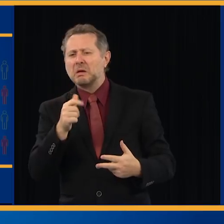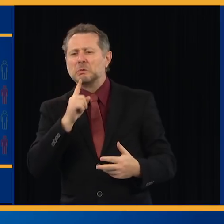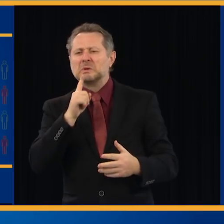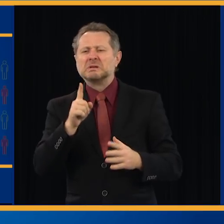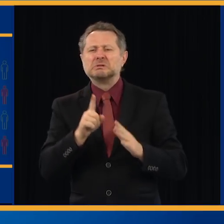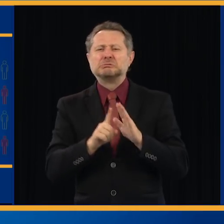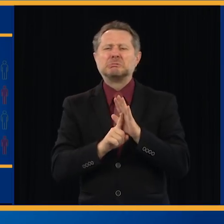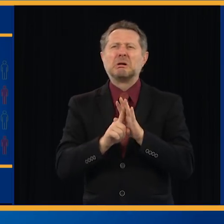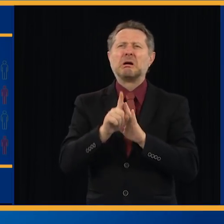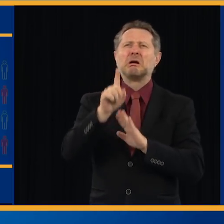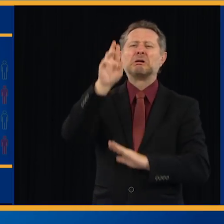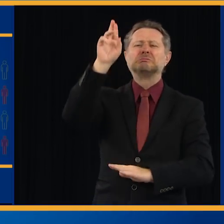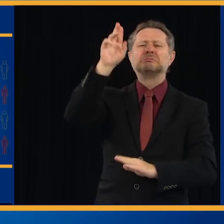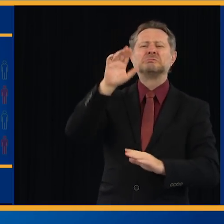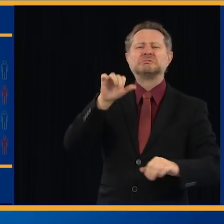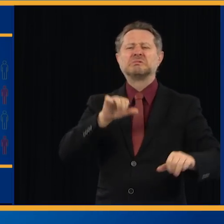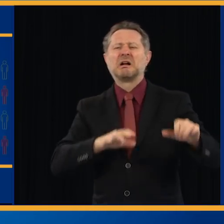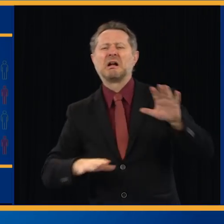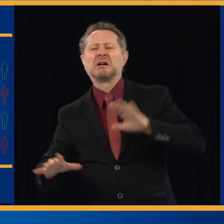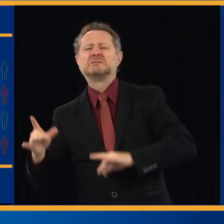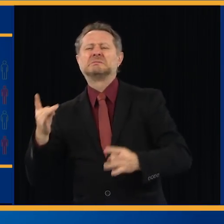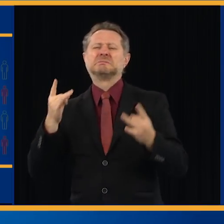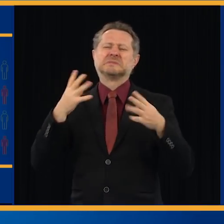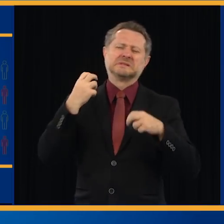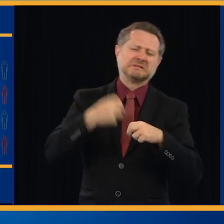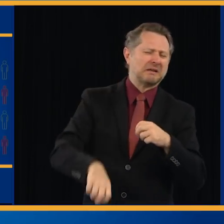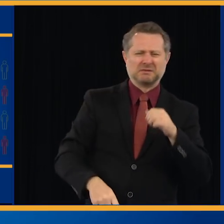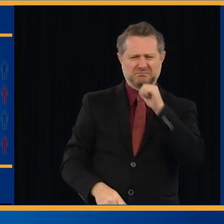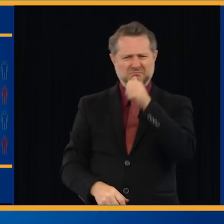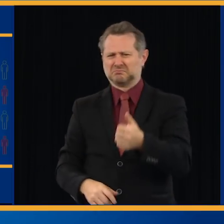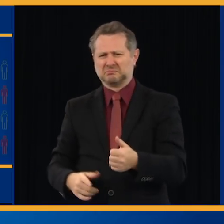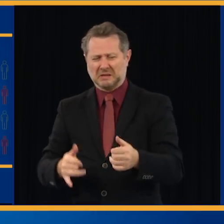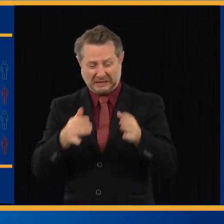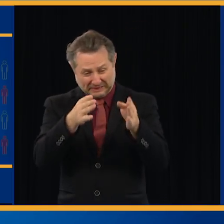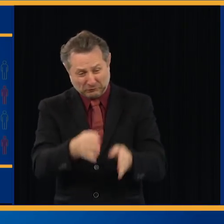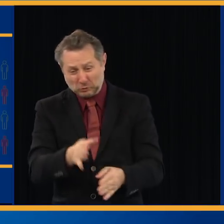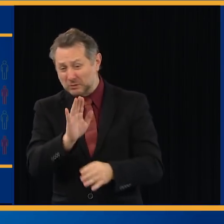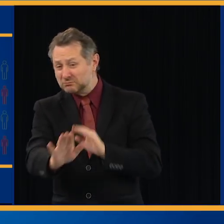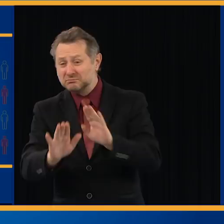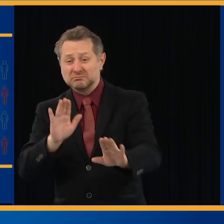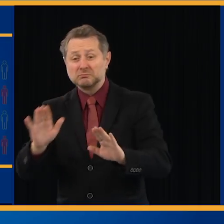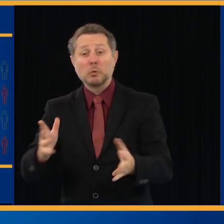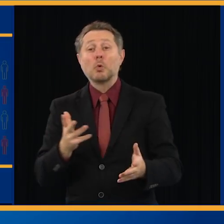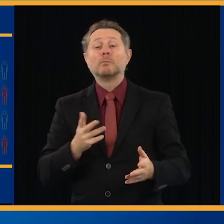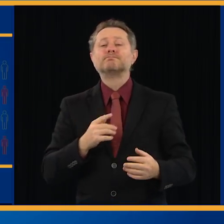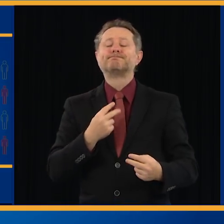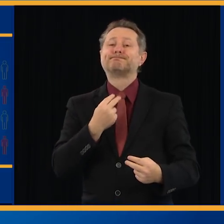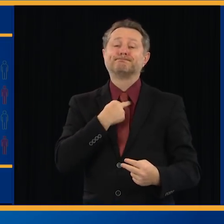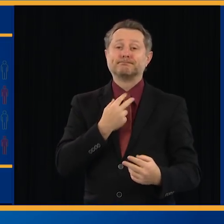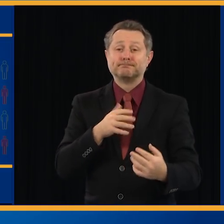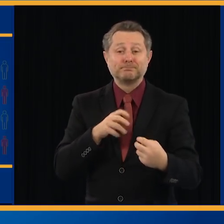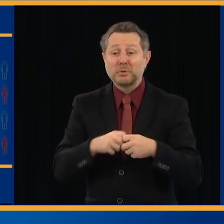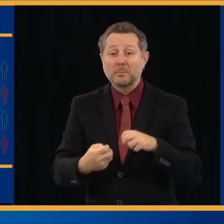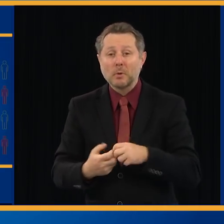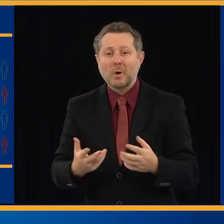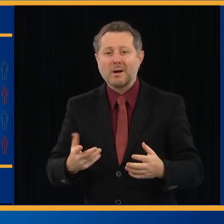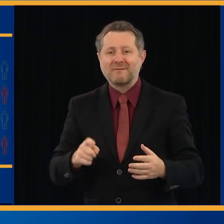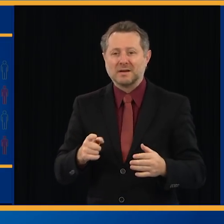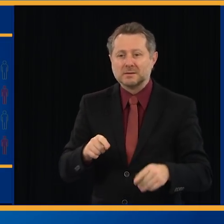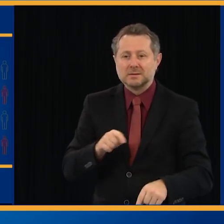The problem is the scale that we have to do this at. Yesterday, we tested